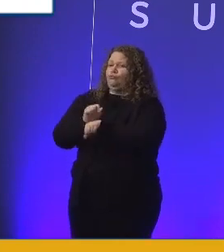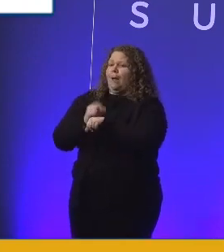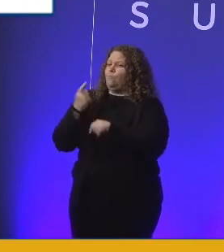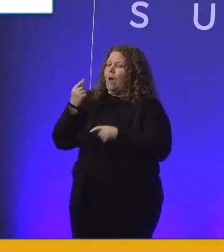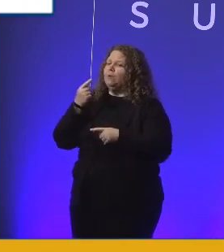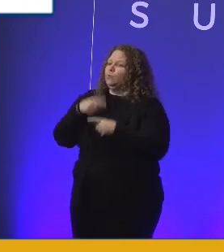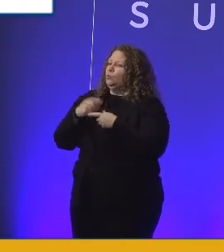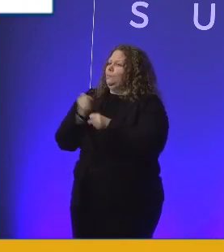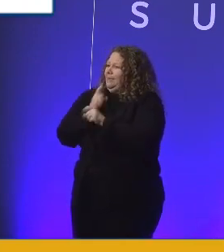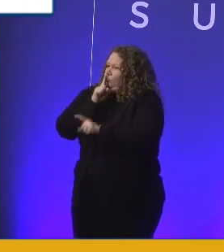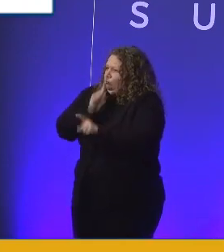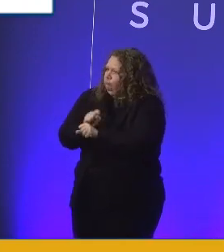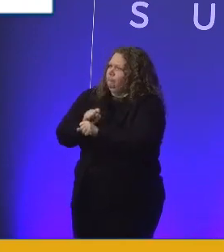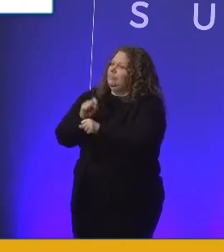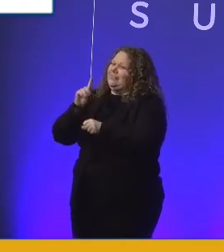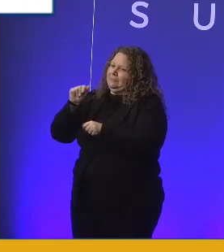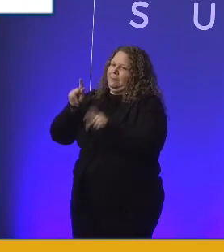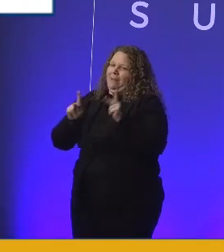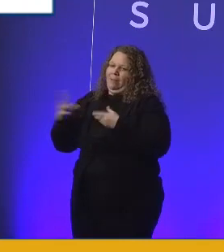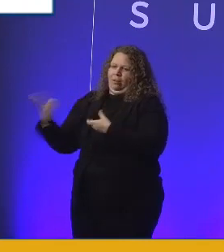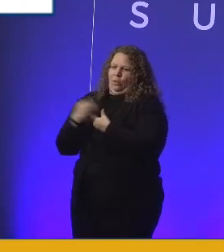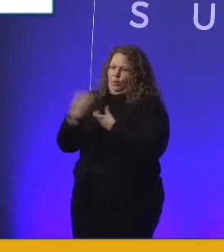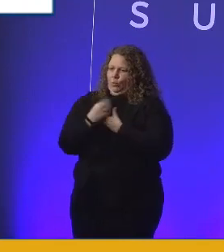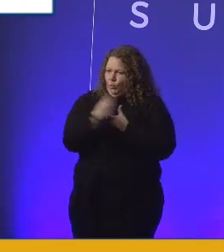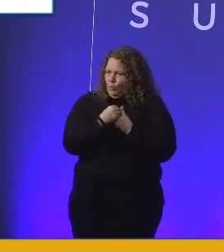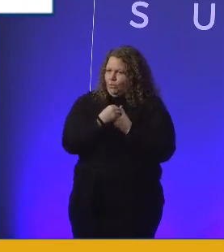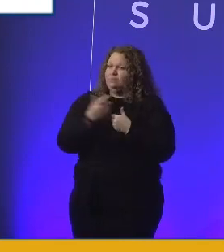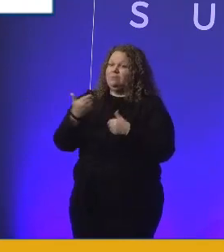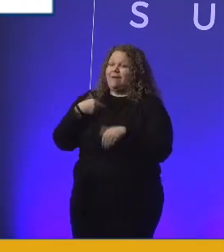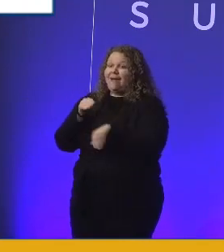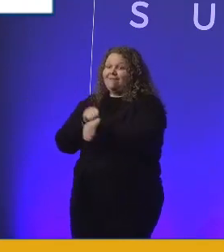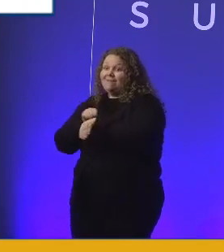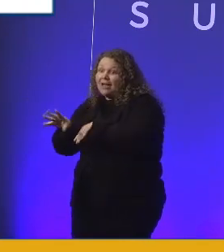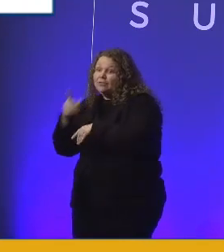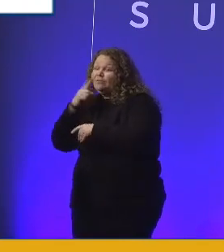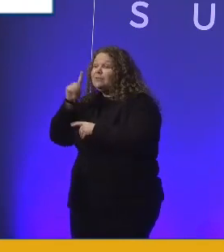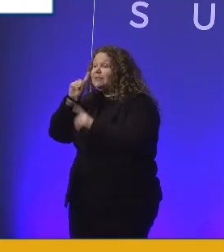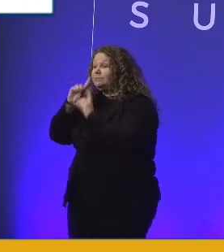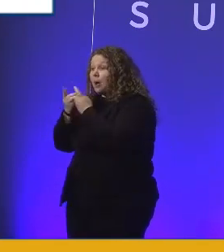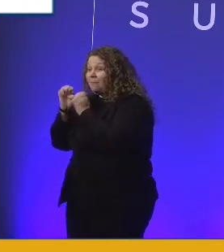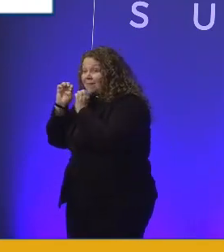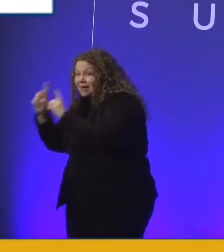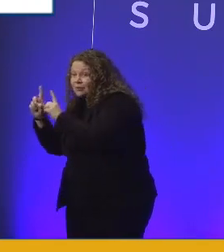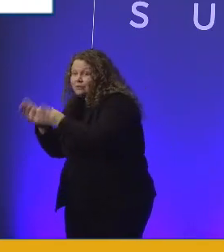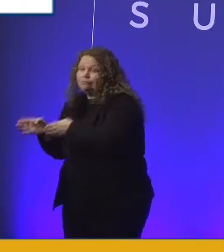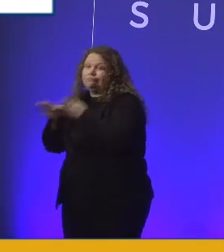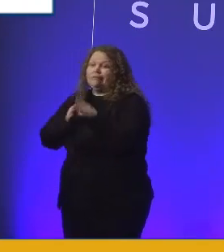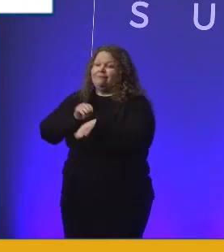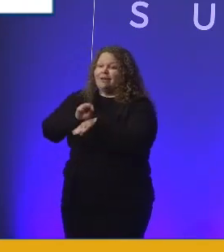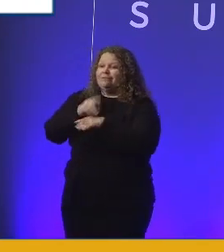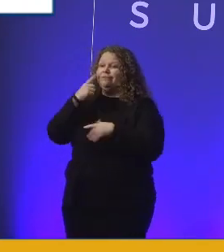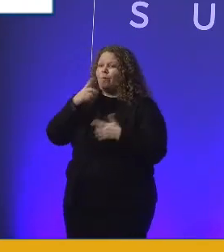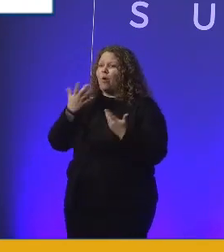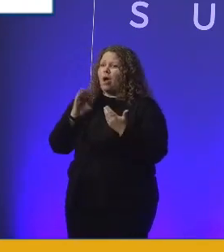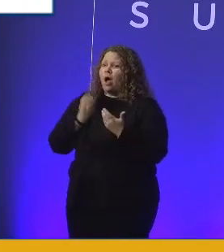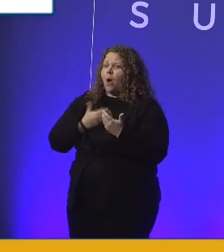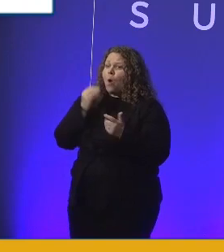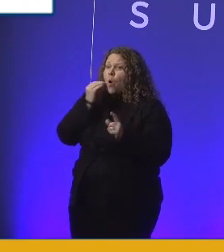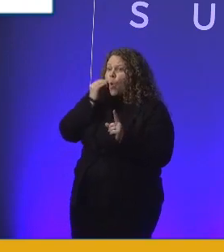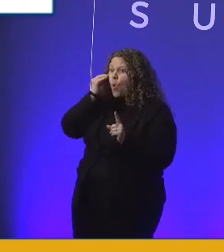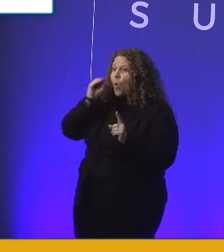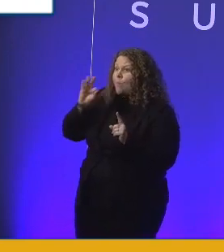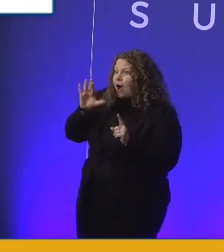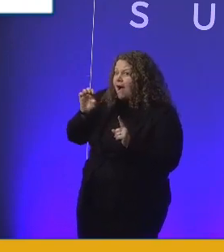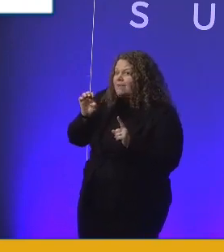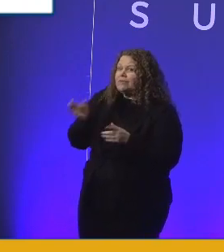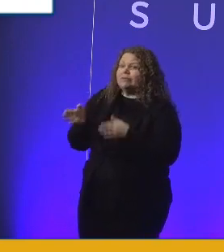Department for Education. It has things to say to HMRC. It has things to say to our Home Office. It has things to say to every government department